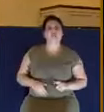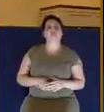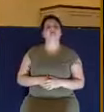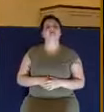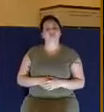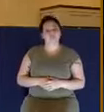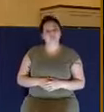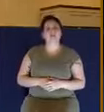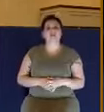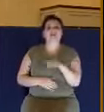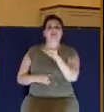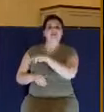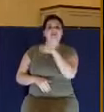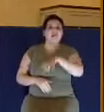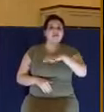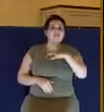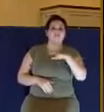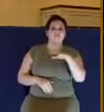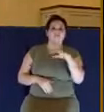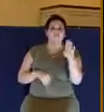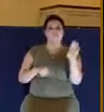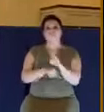makes them good Christians.